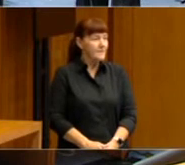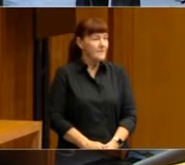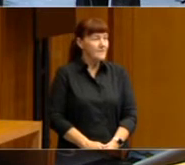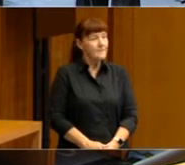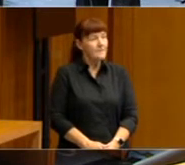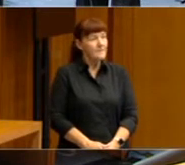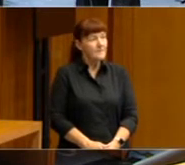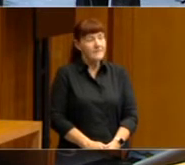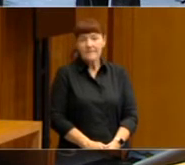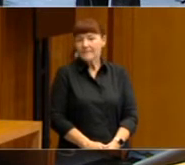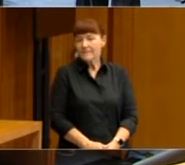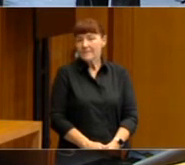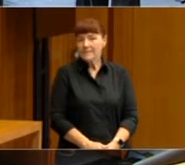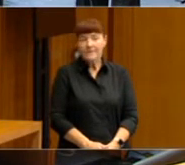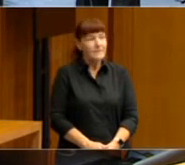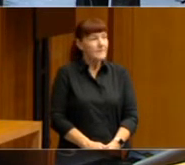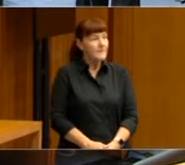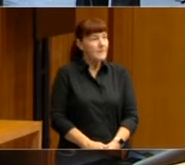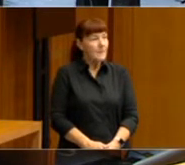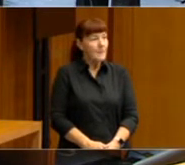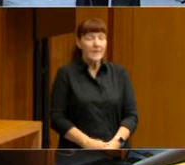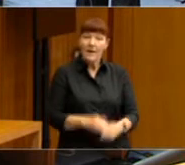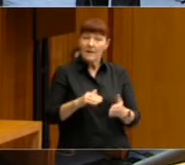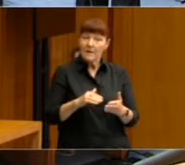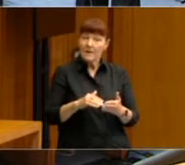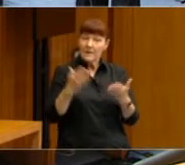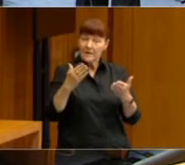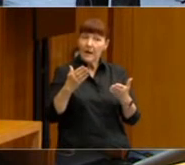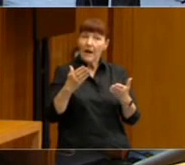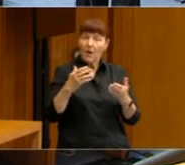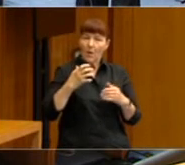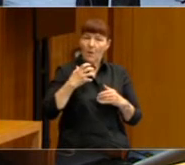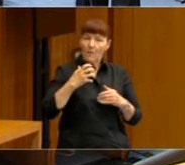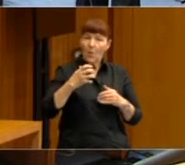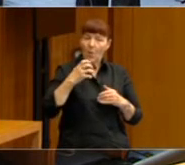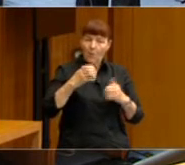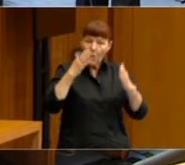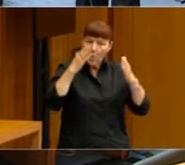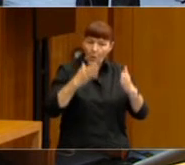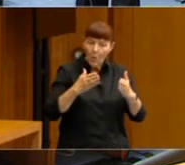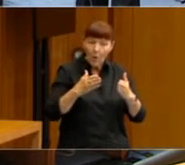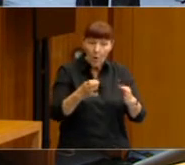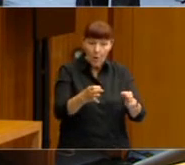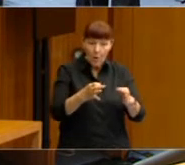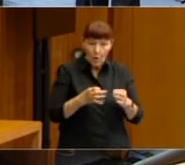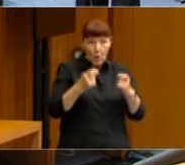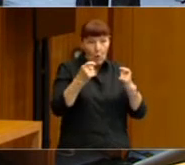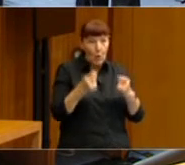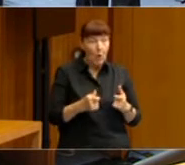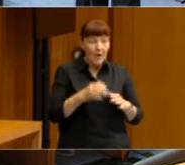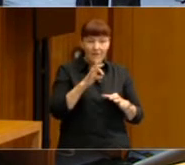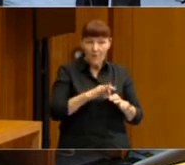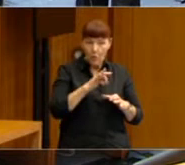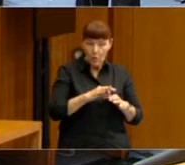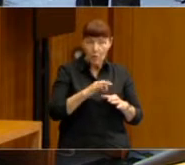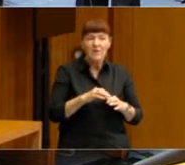With the increasing emphasis on early voting, especially given the